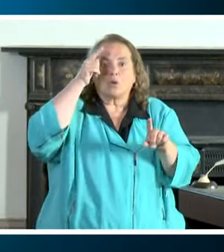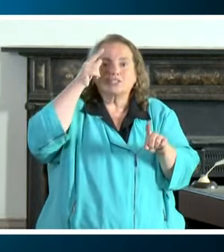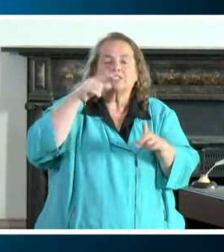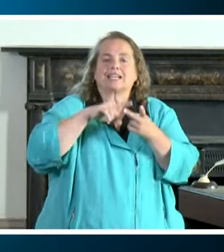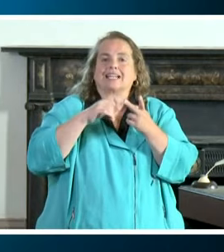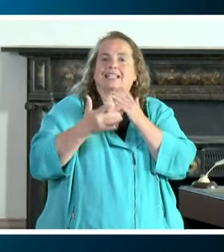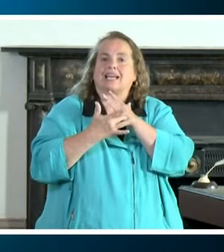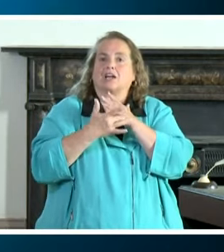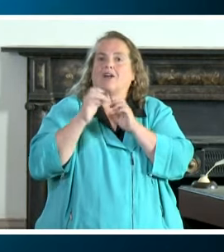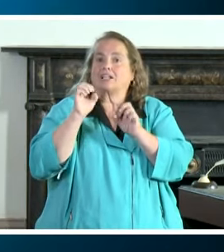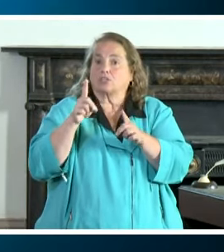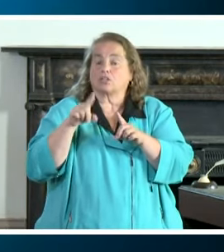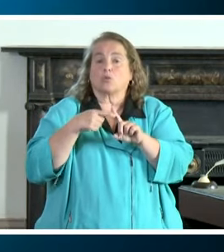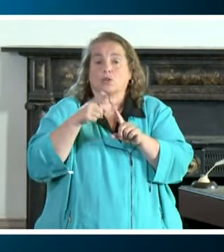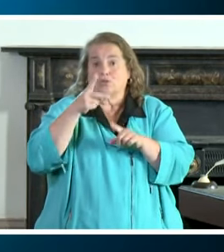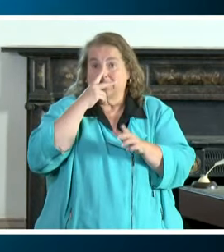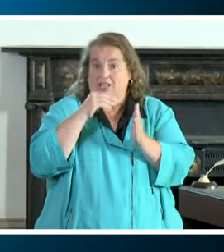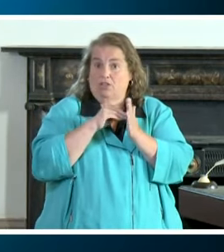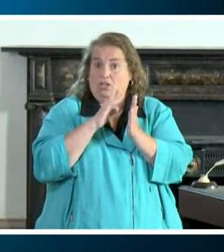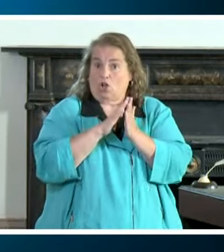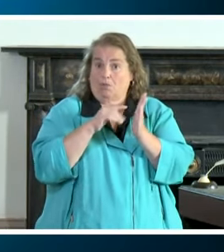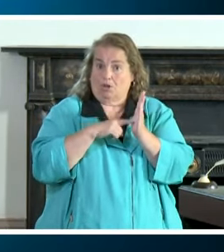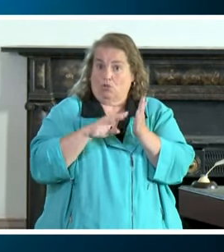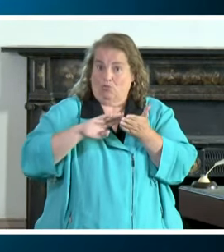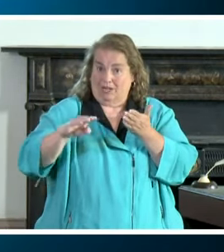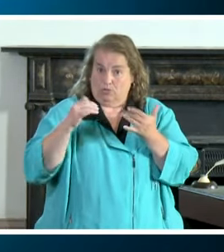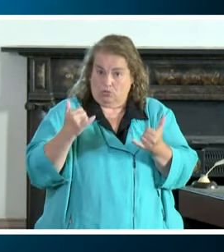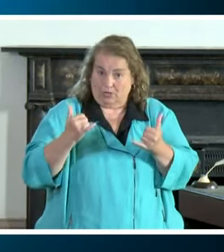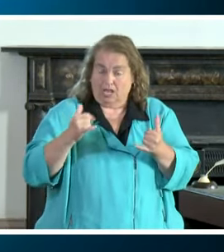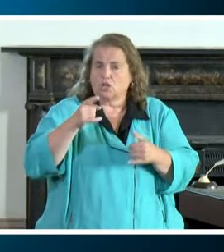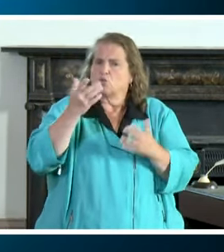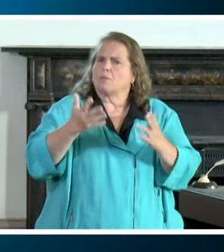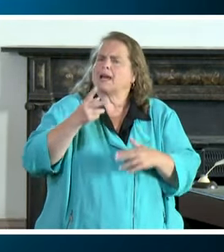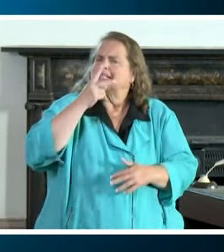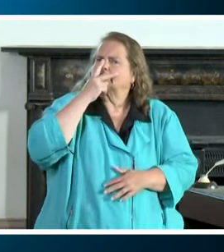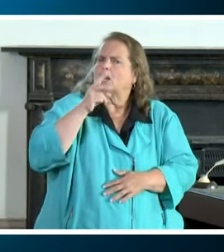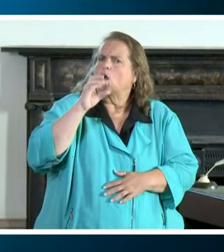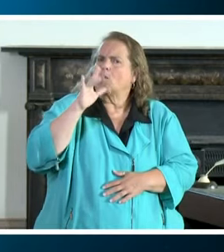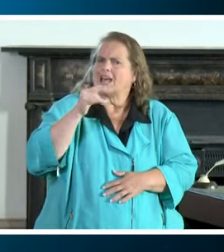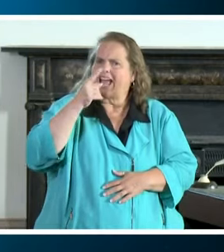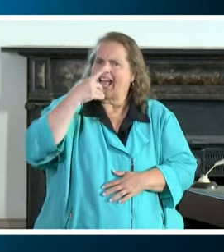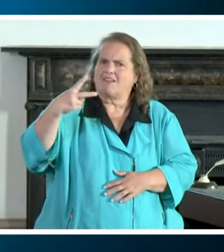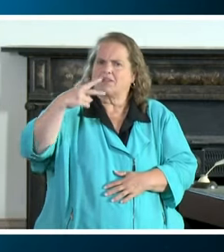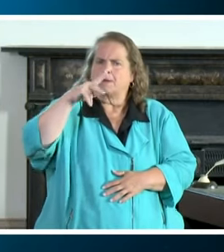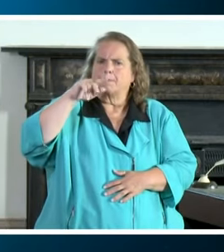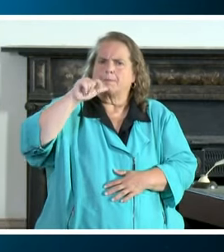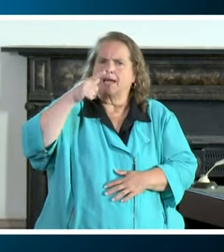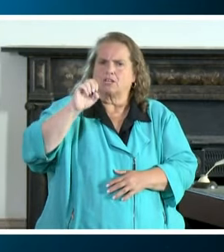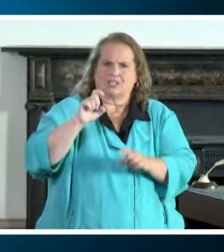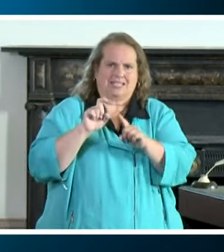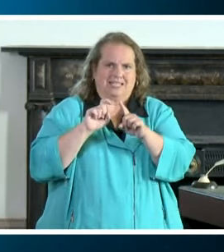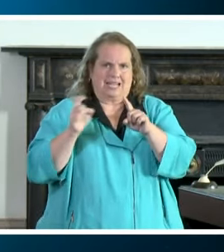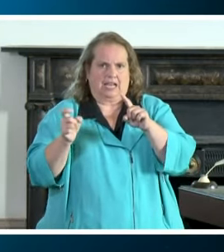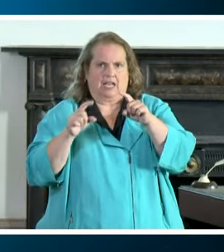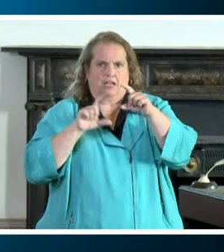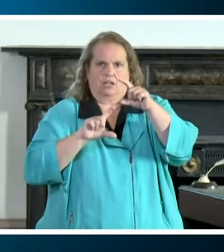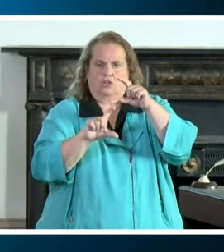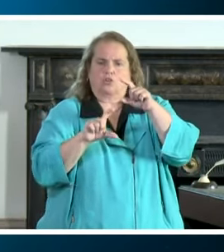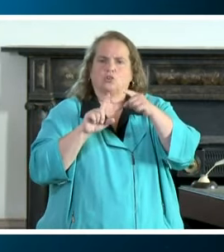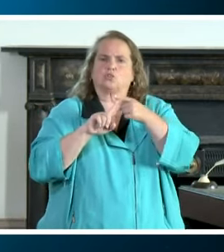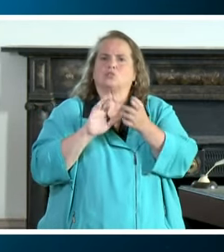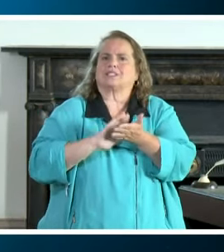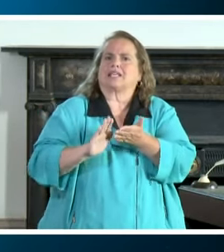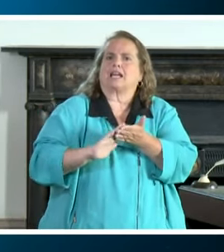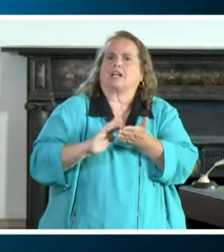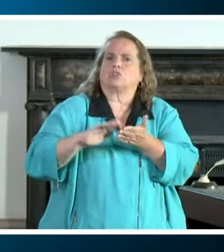education. So when you see the document that's released today, you may see only a half a page dedicated to sanitation on a